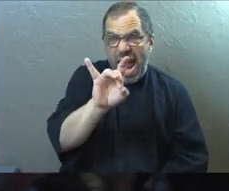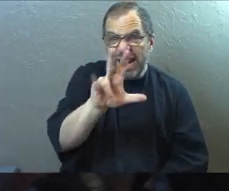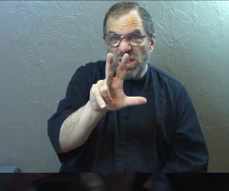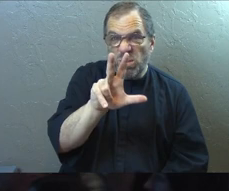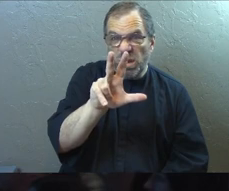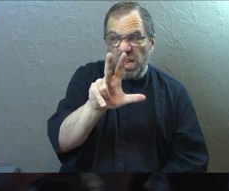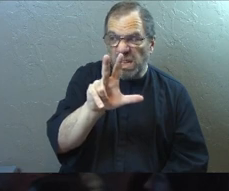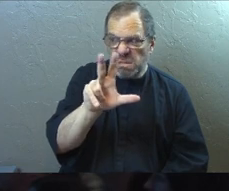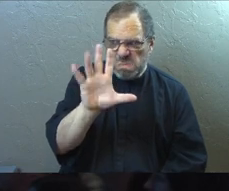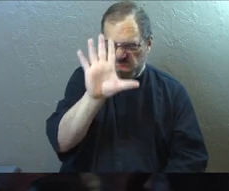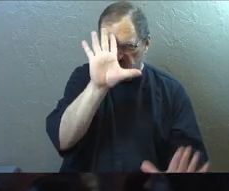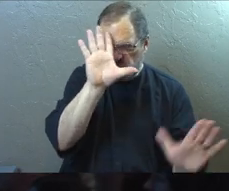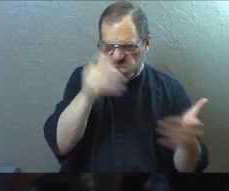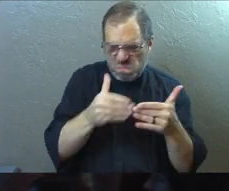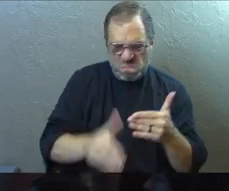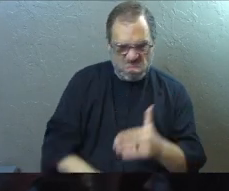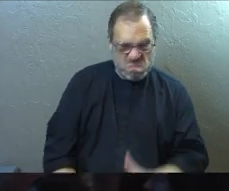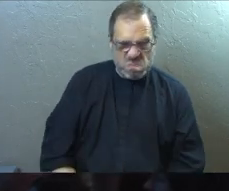said they're all closed-minded.